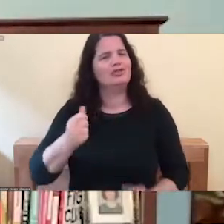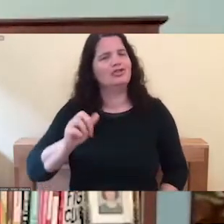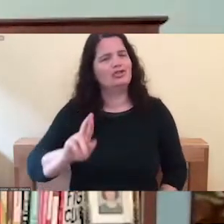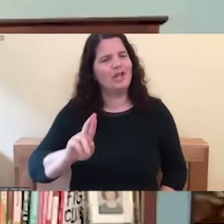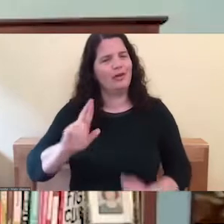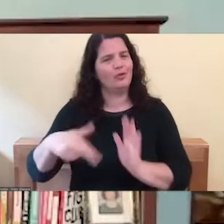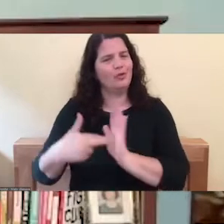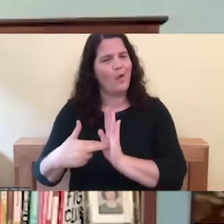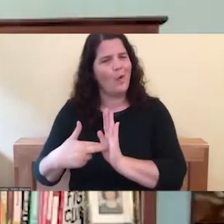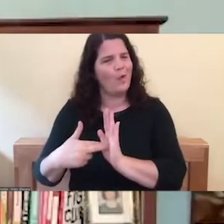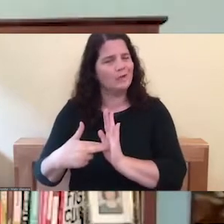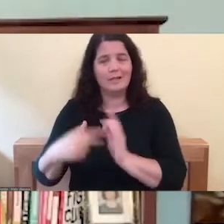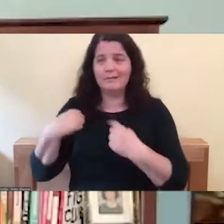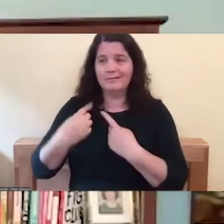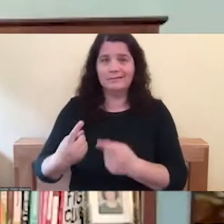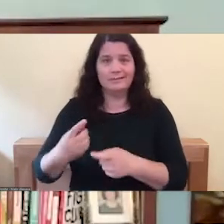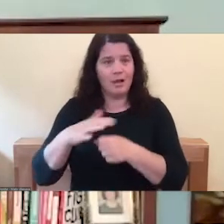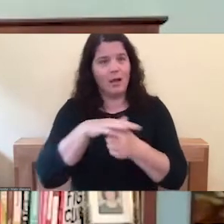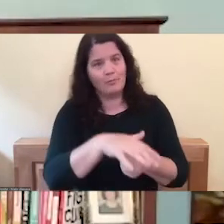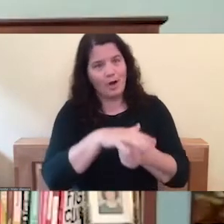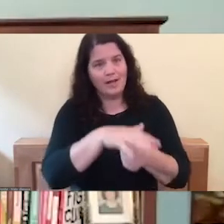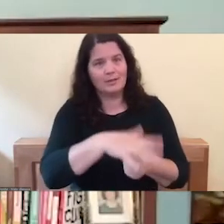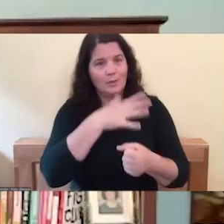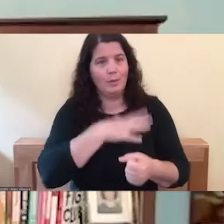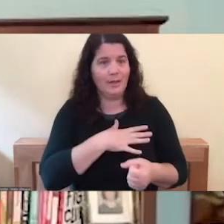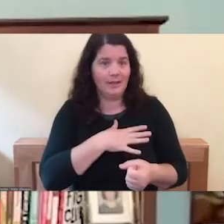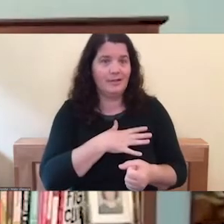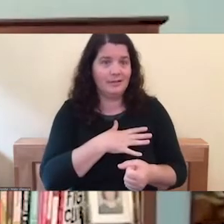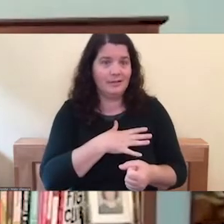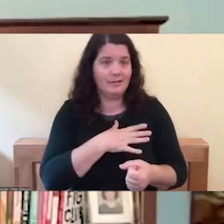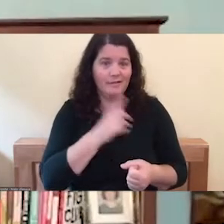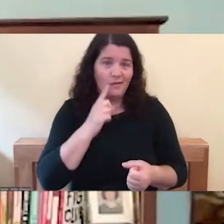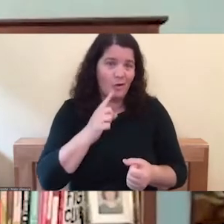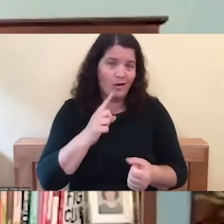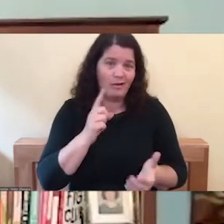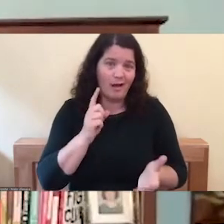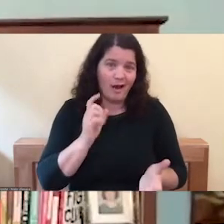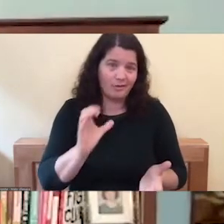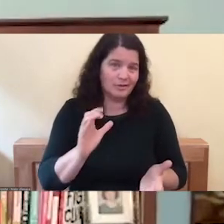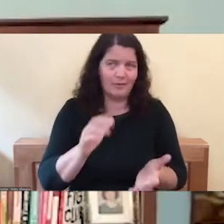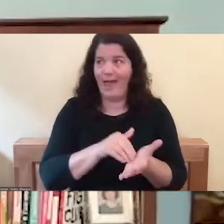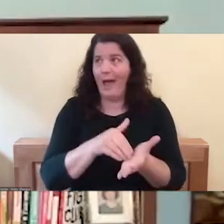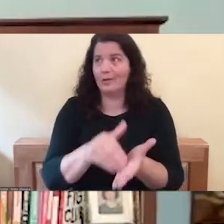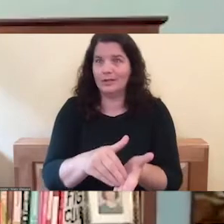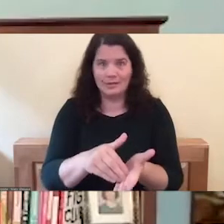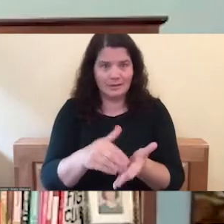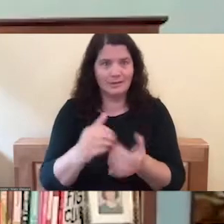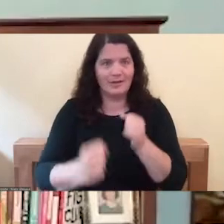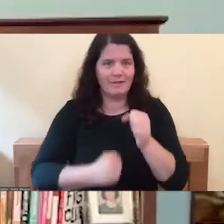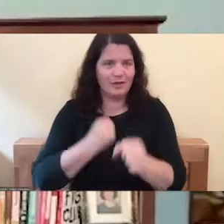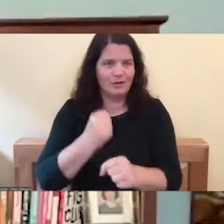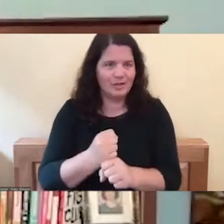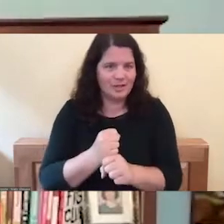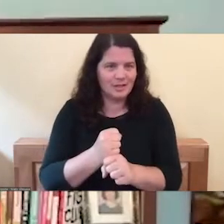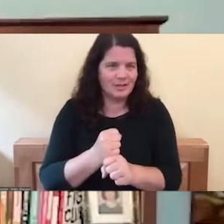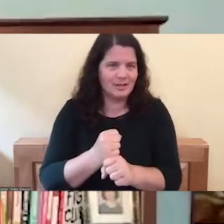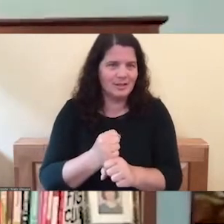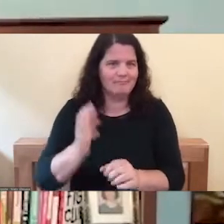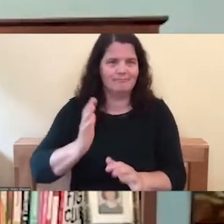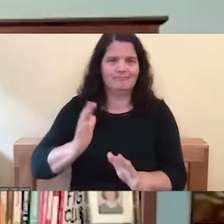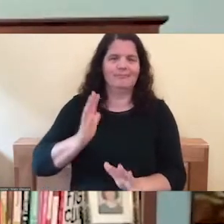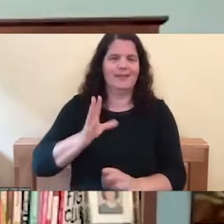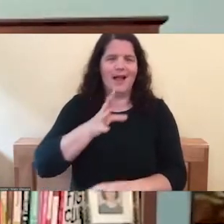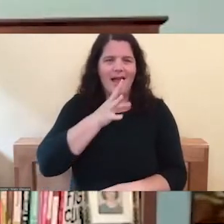used in many ways to oppress women for hundreds, thousands, actually, probably since the aggregarian,